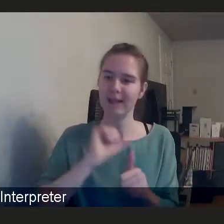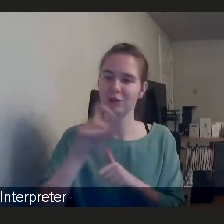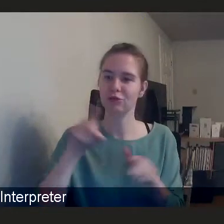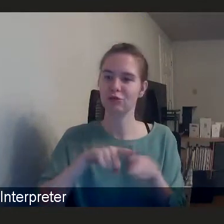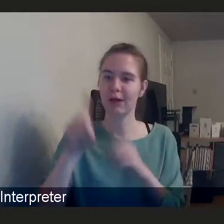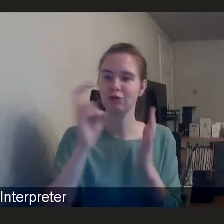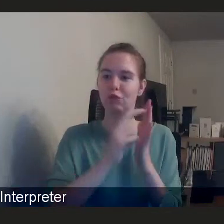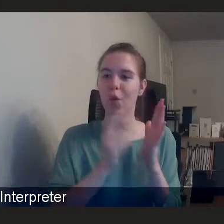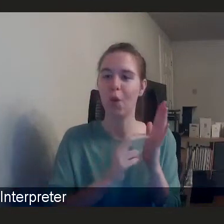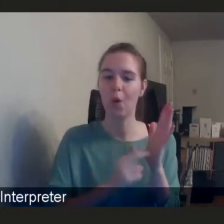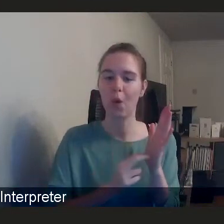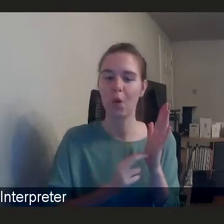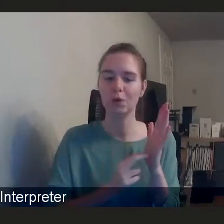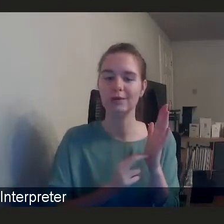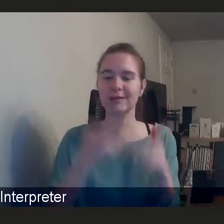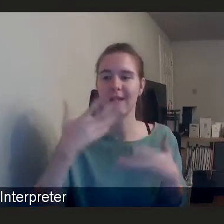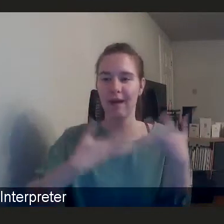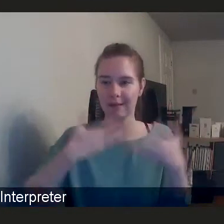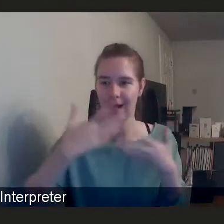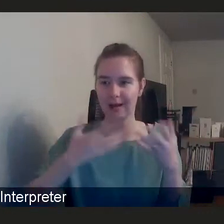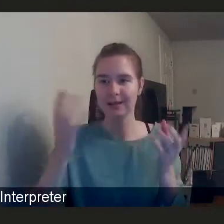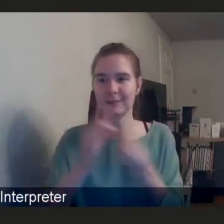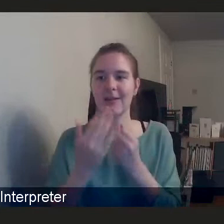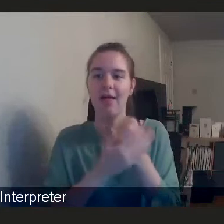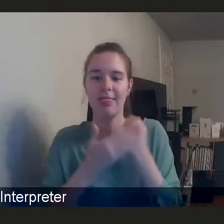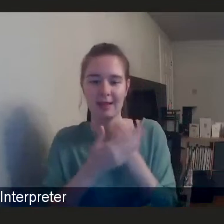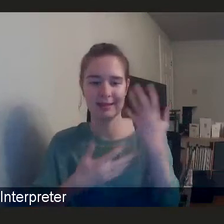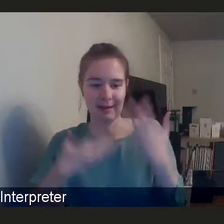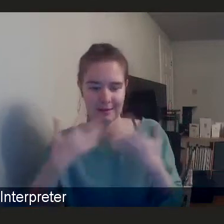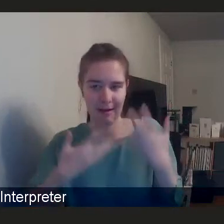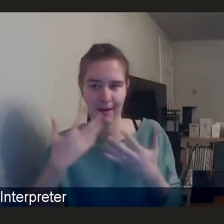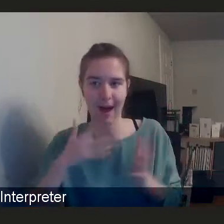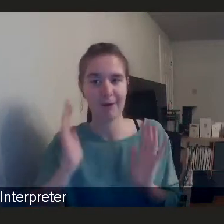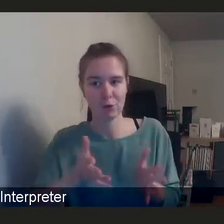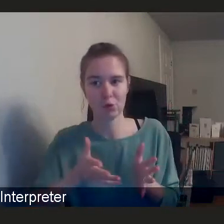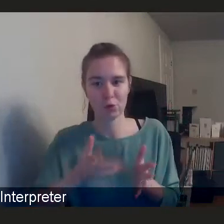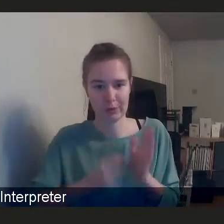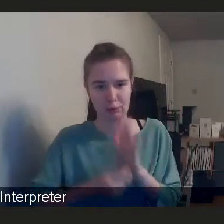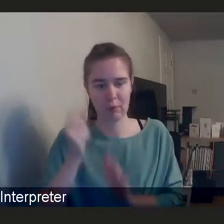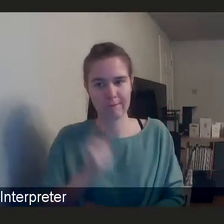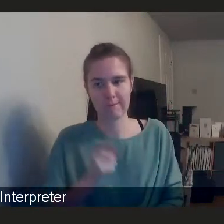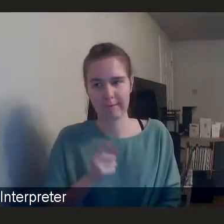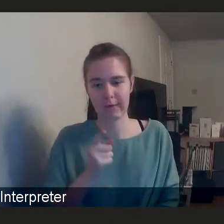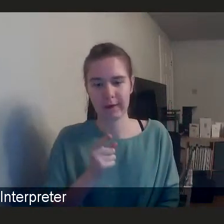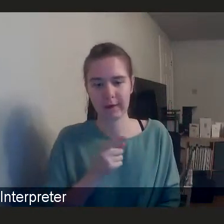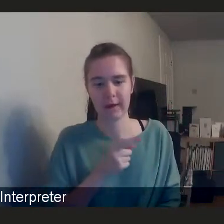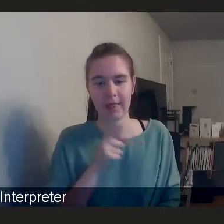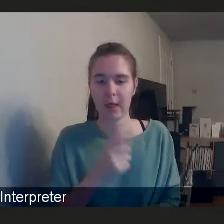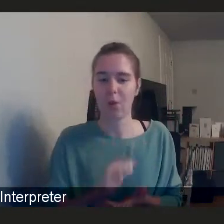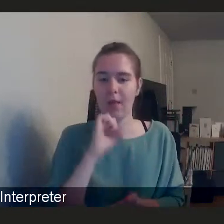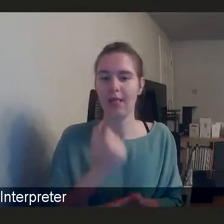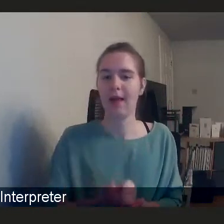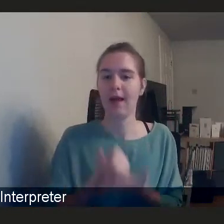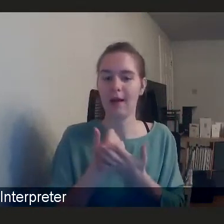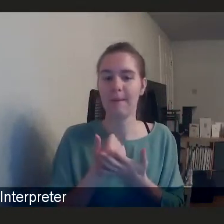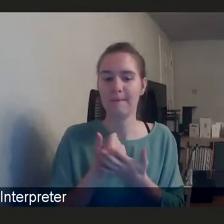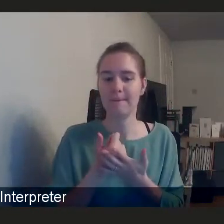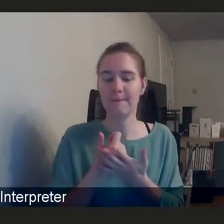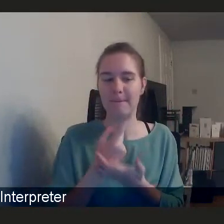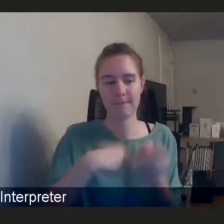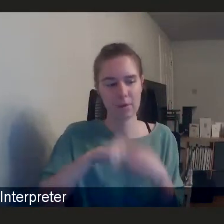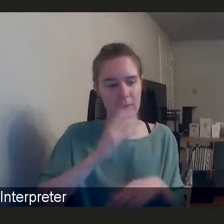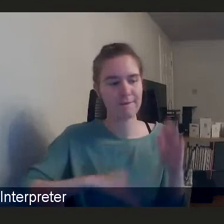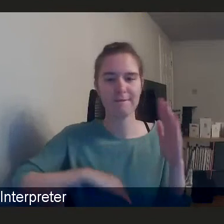data, particularly ethnicity data. So we and that will help us to have a full understanding